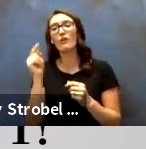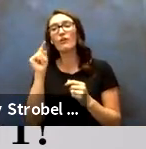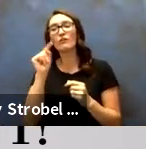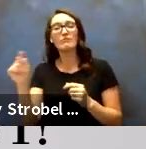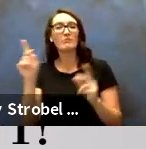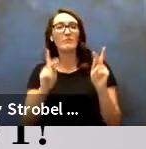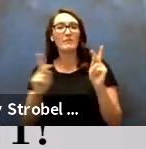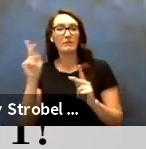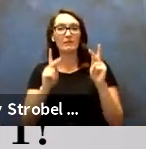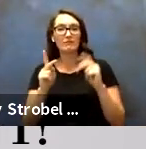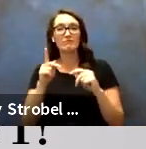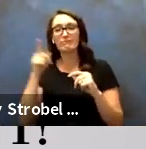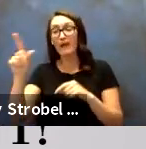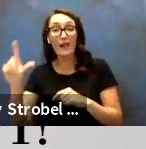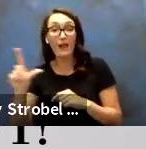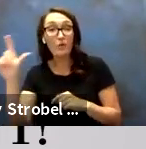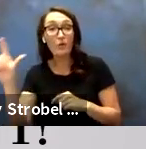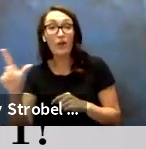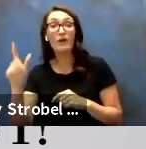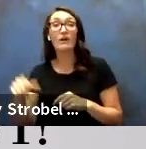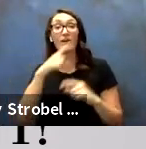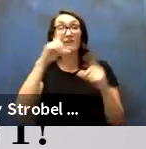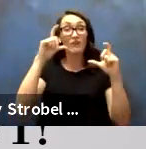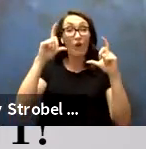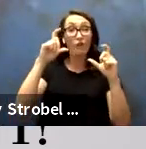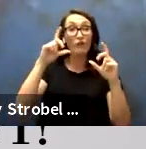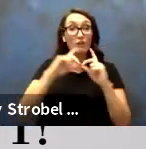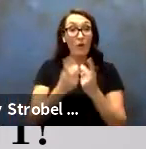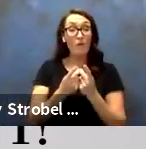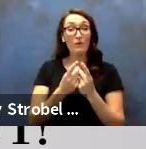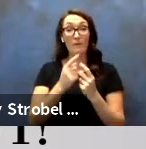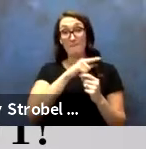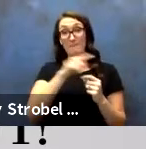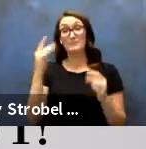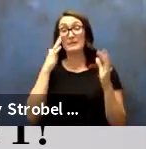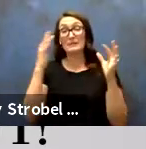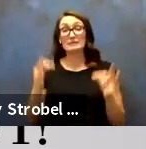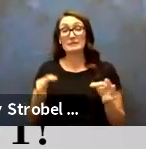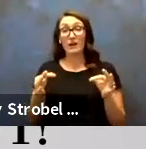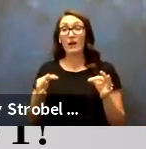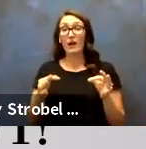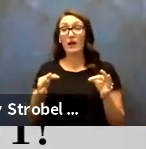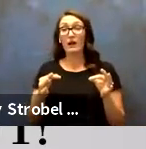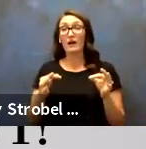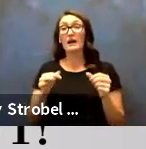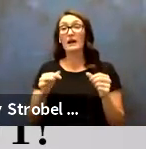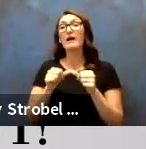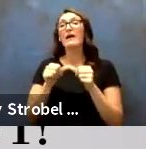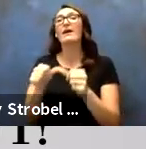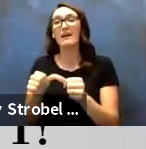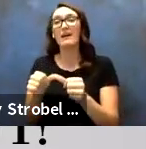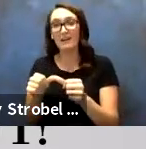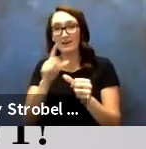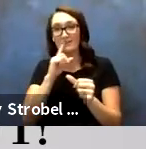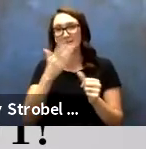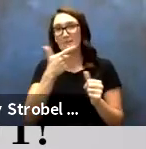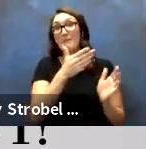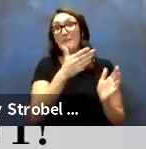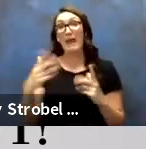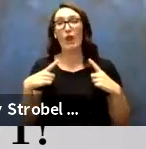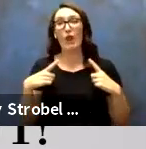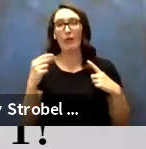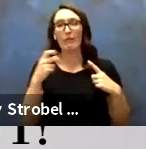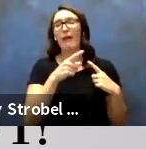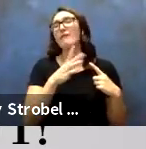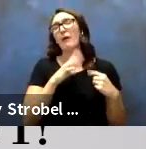folks in the library and in the photography department that decided to stay with us a little bit longer. I want to say thank you.